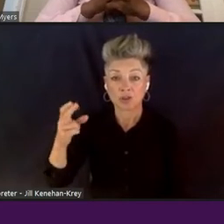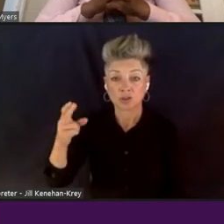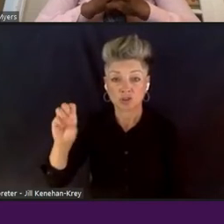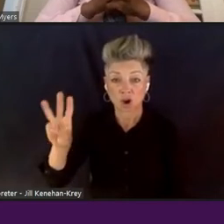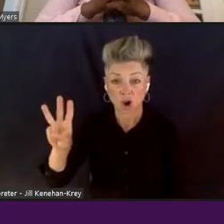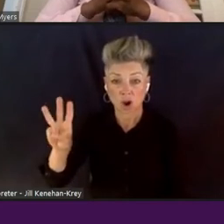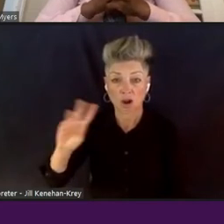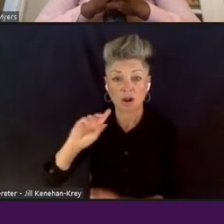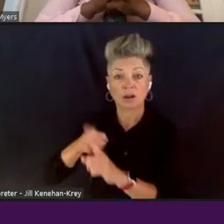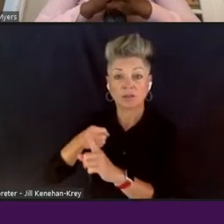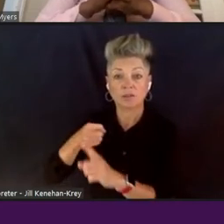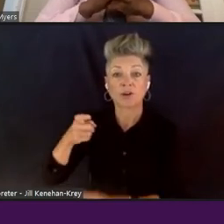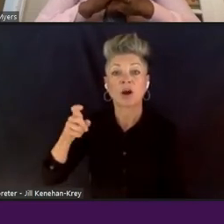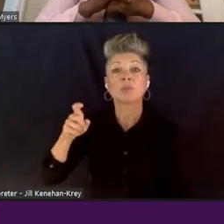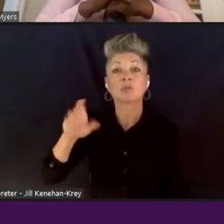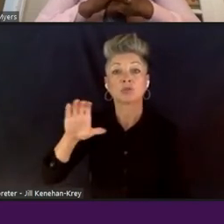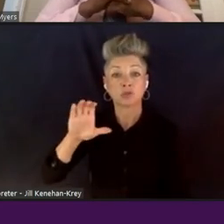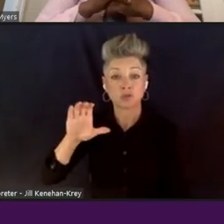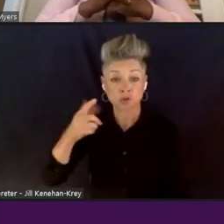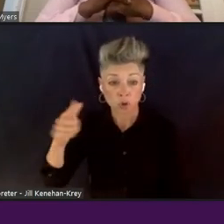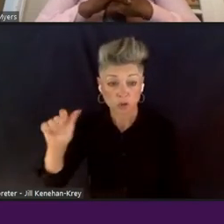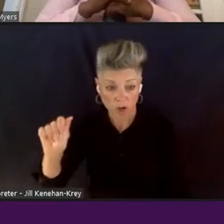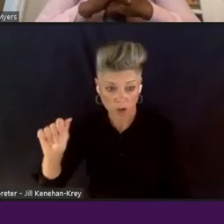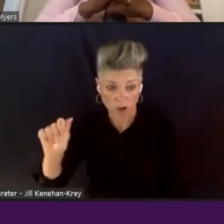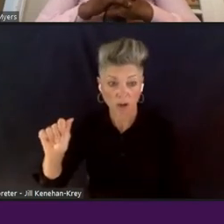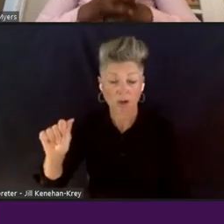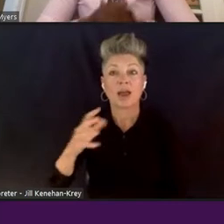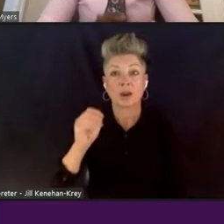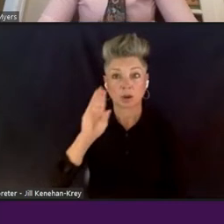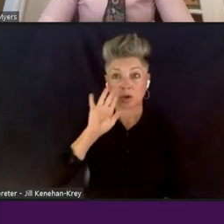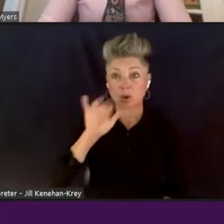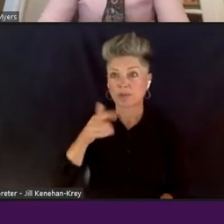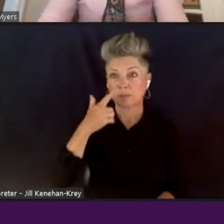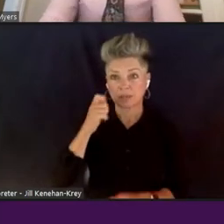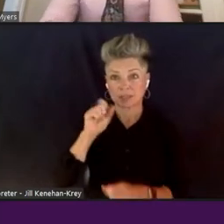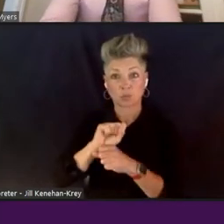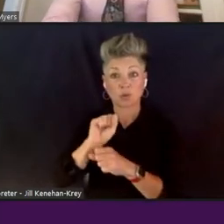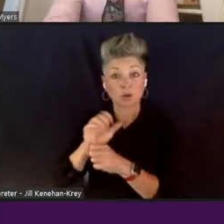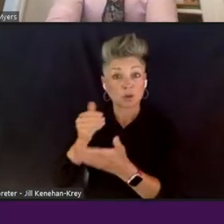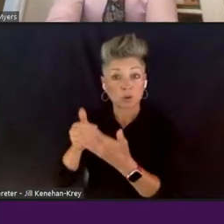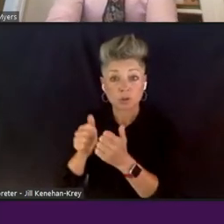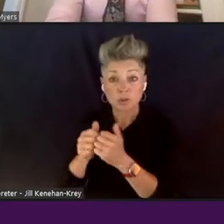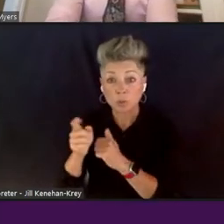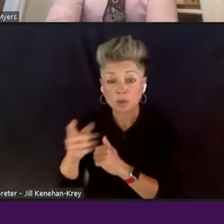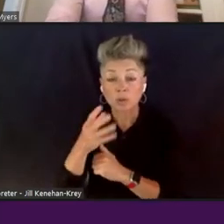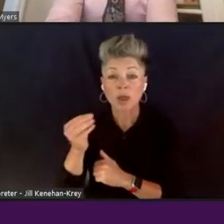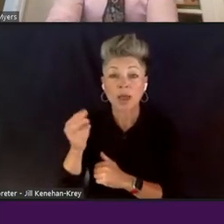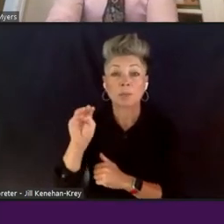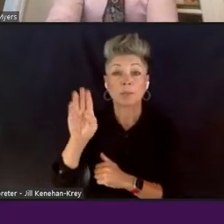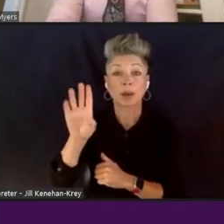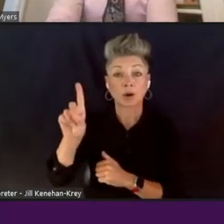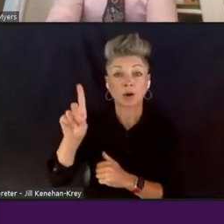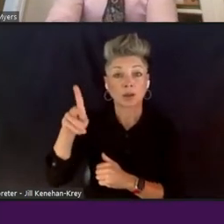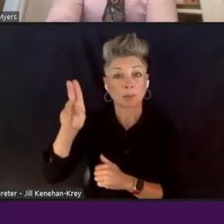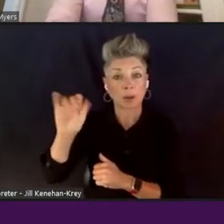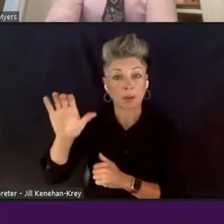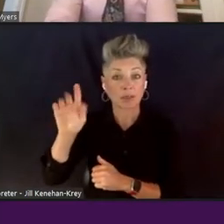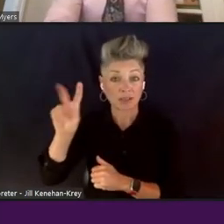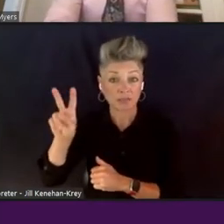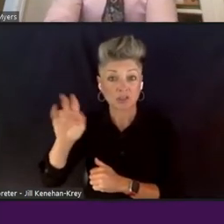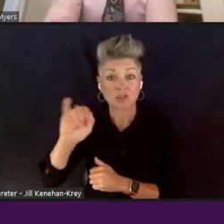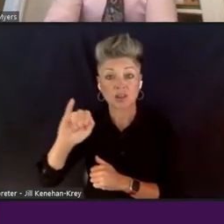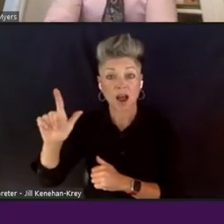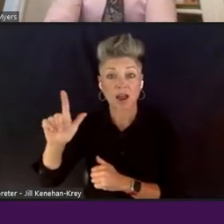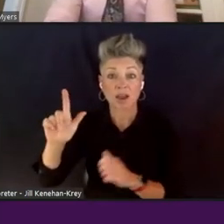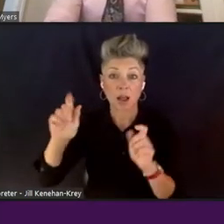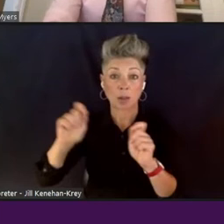Georgia Public Broadcasting. And Emily, I know, because we've worked so closely with you, as well as Maryland Public Television in the IL Pop-Up Program over a